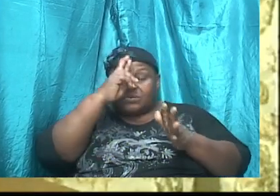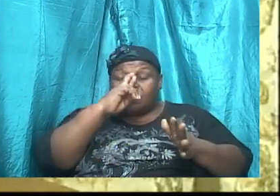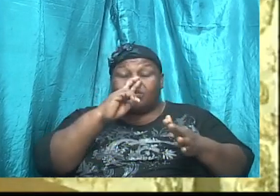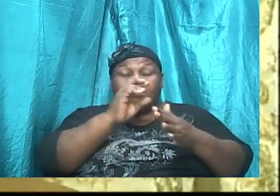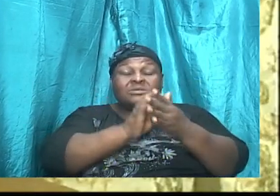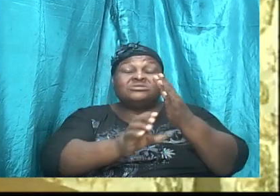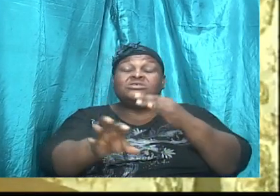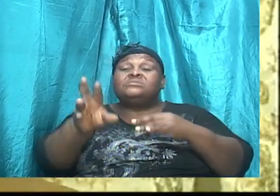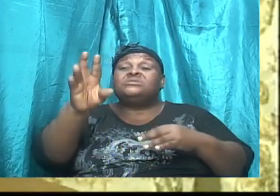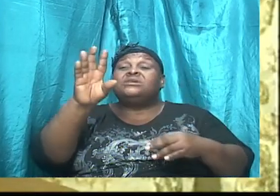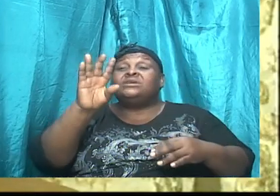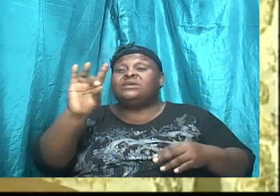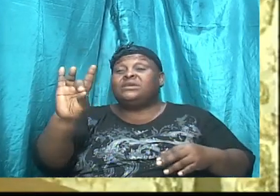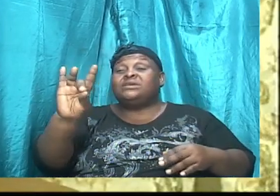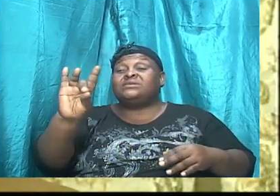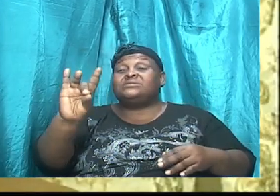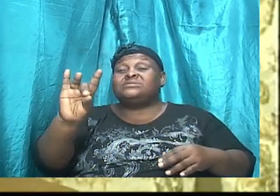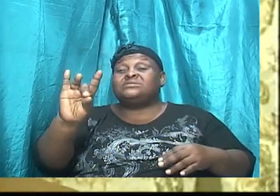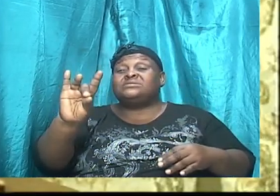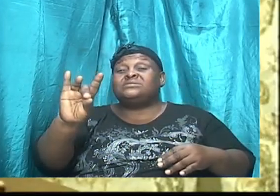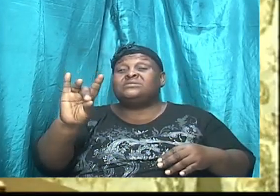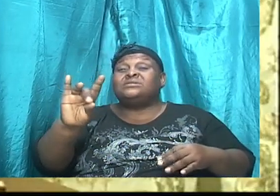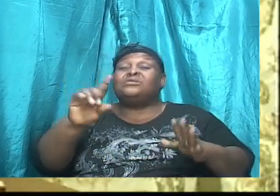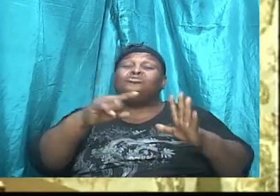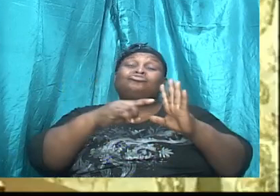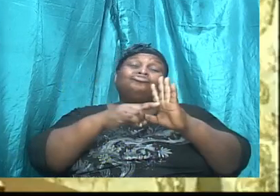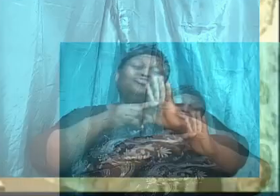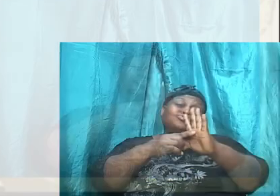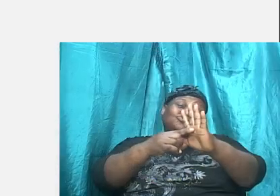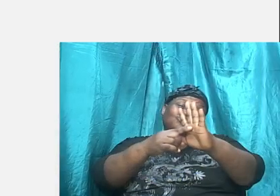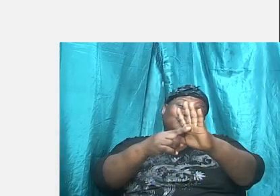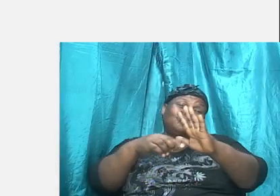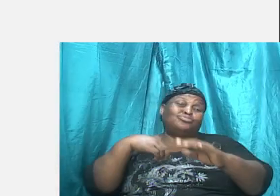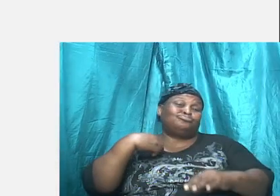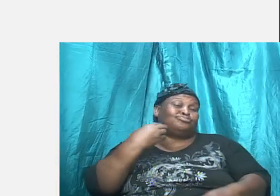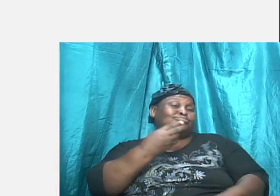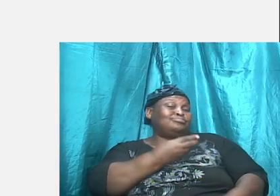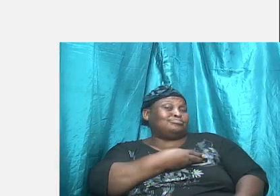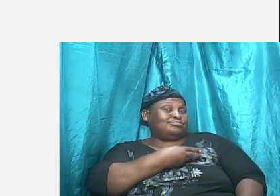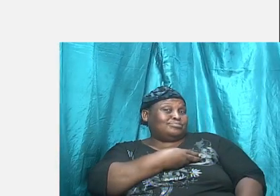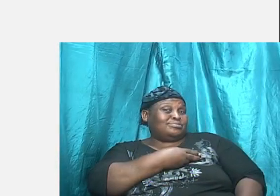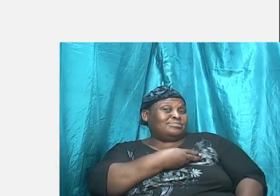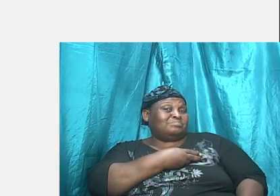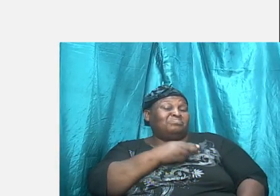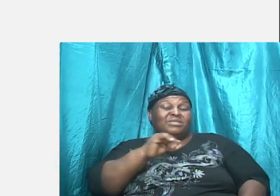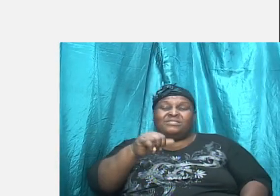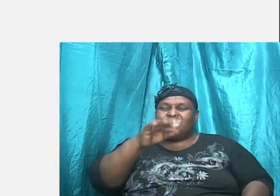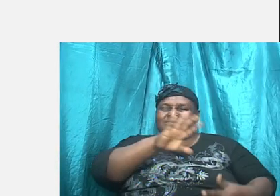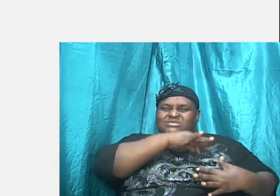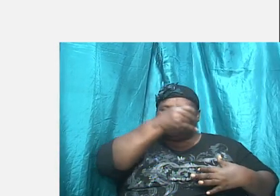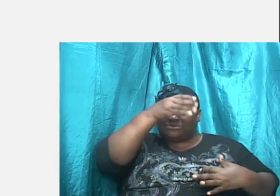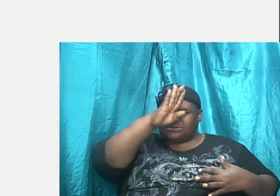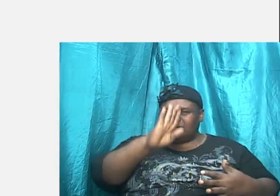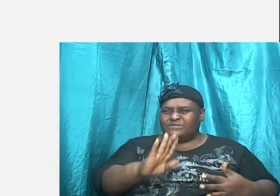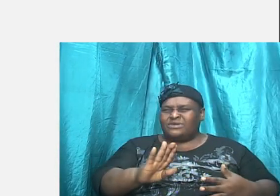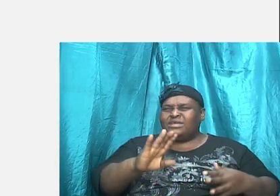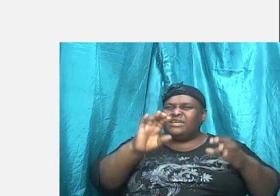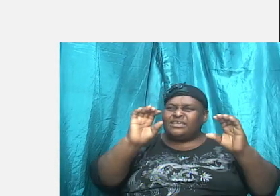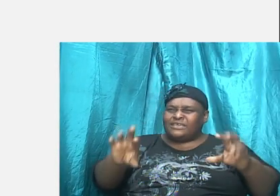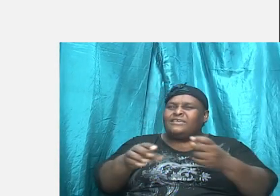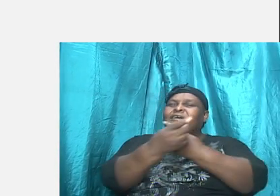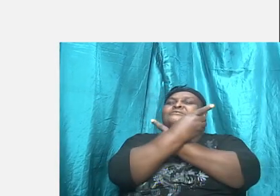on the other hand, it shows us that the spirit of God can